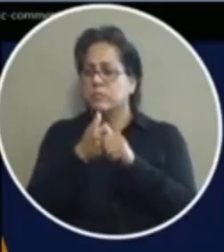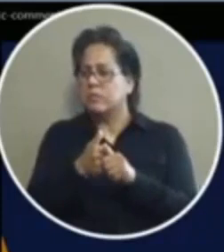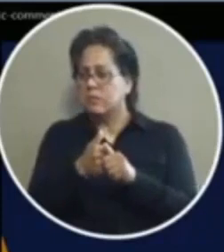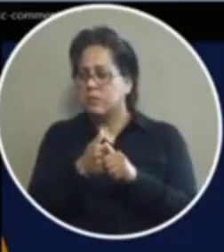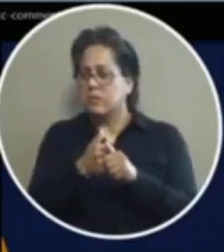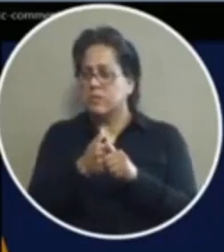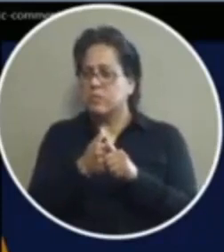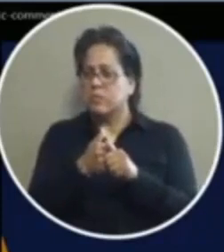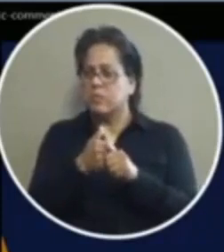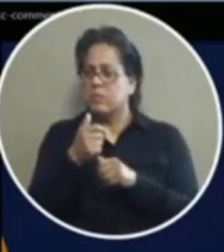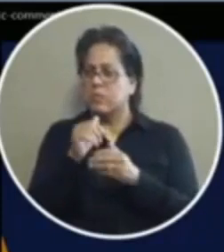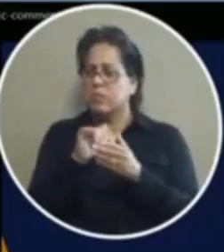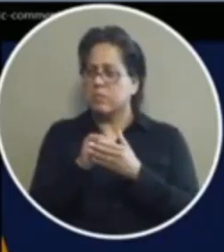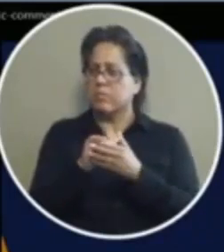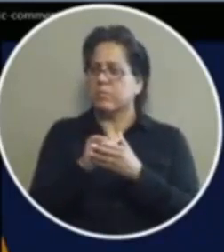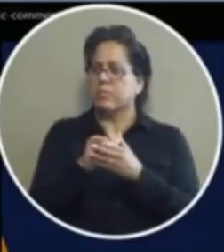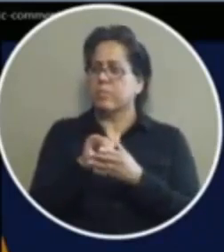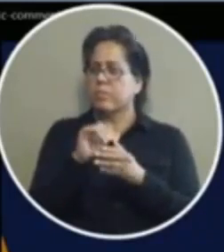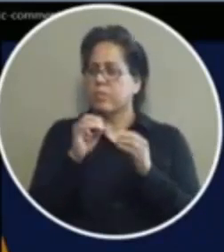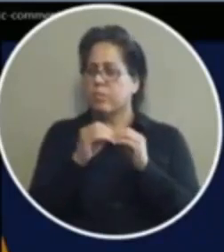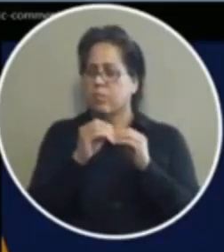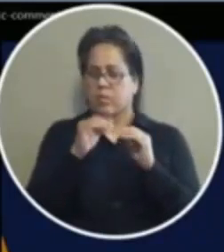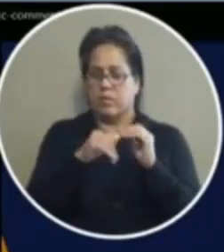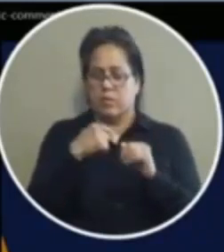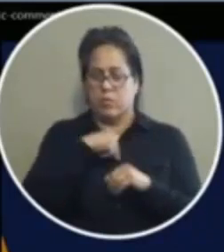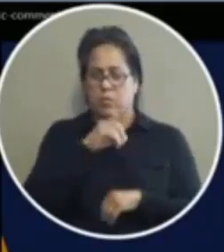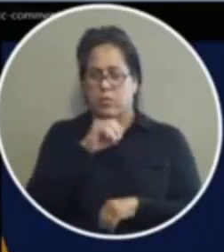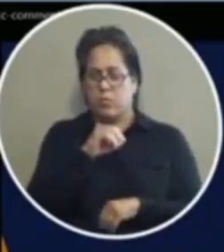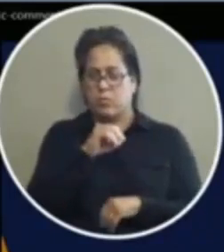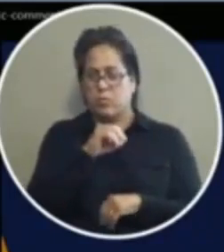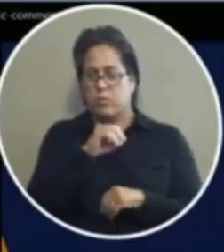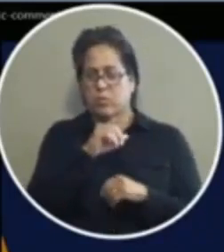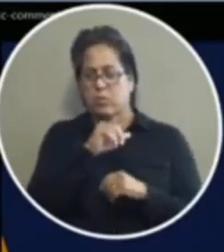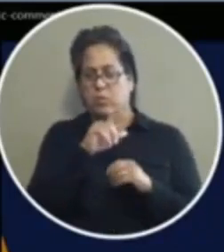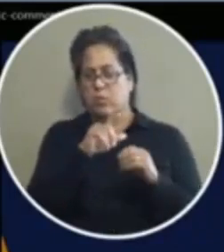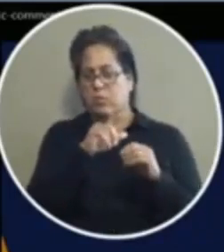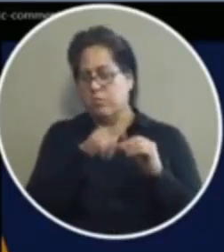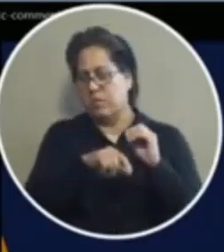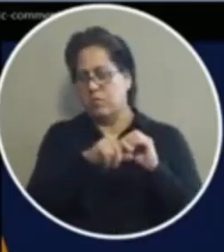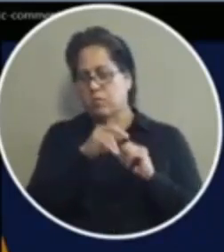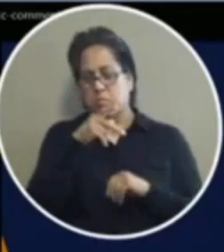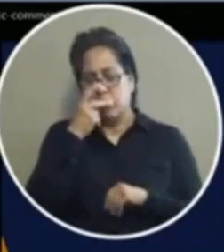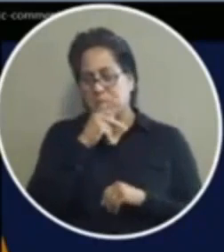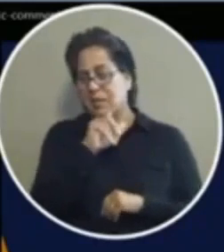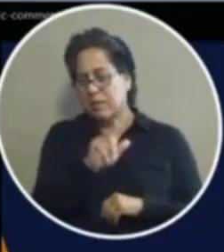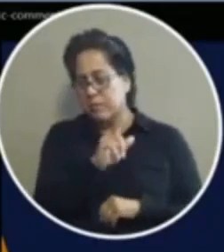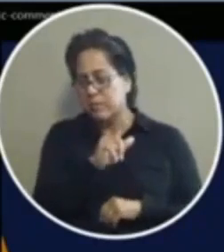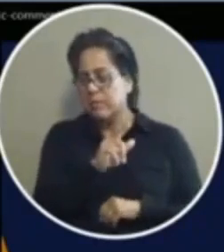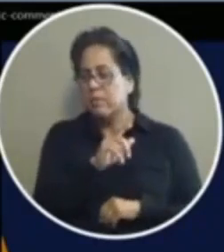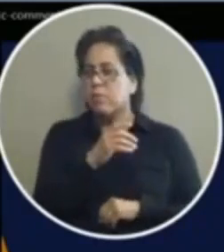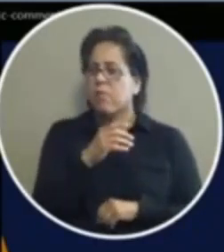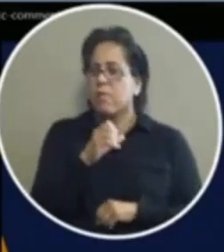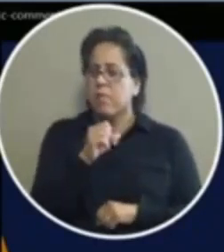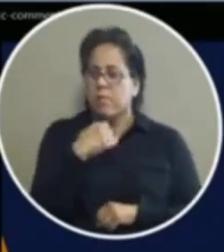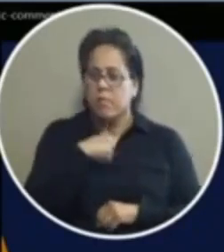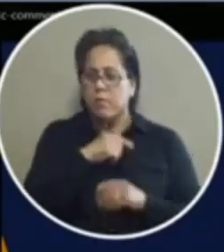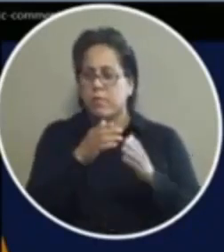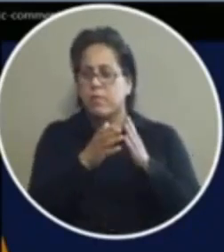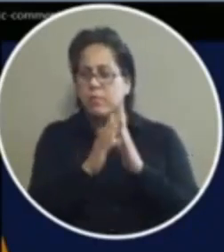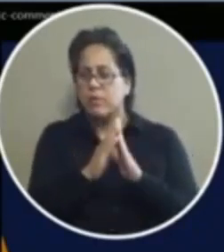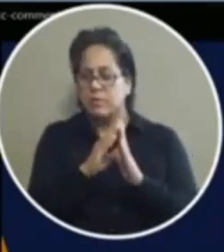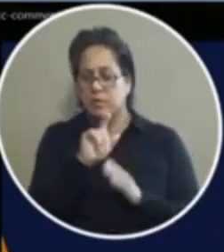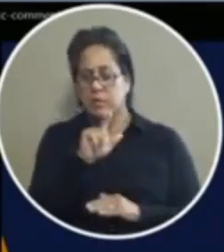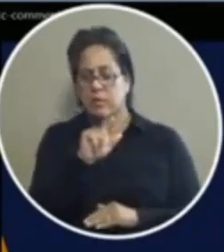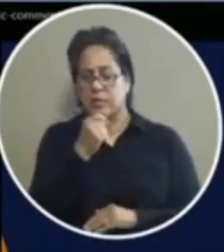yard sales or el paso car sales pages more than we do the el paso public library page our level of knowledge as a city could then be reflected through our